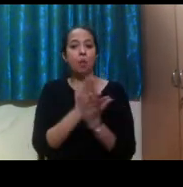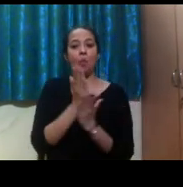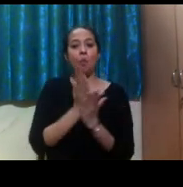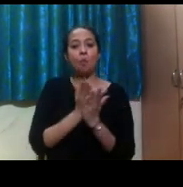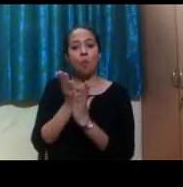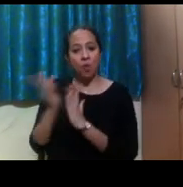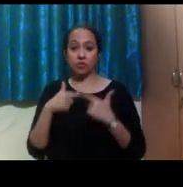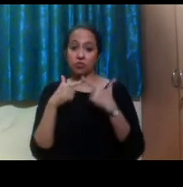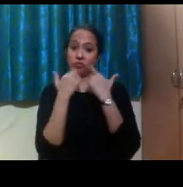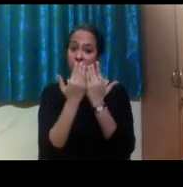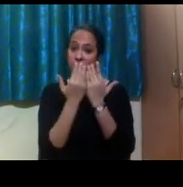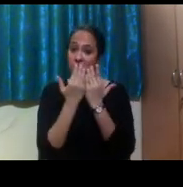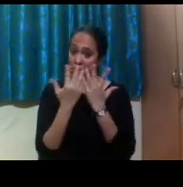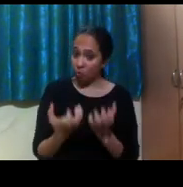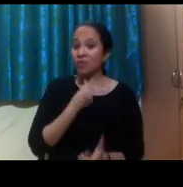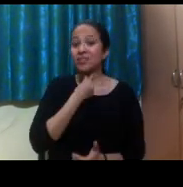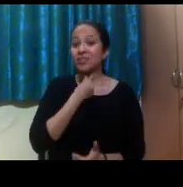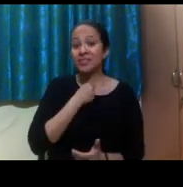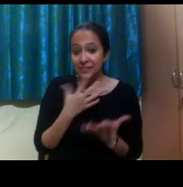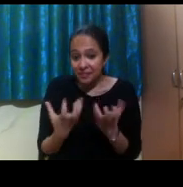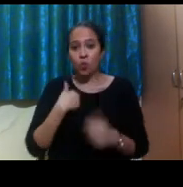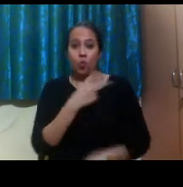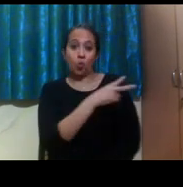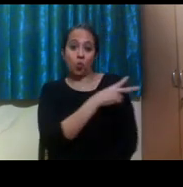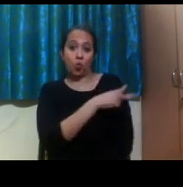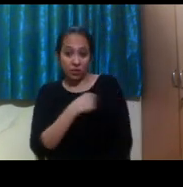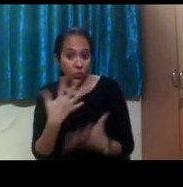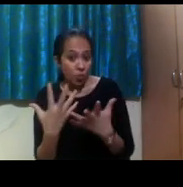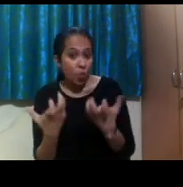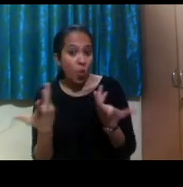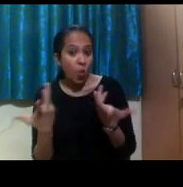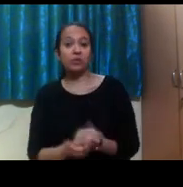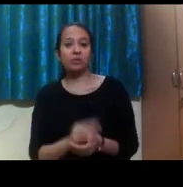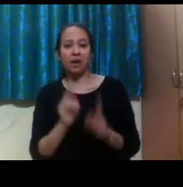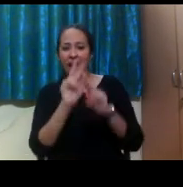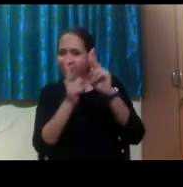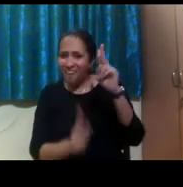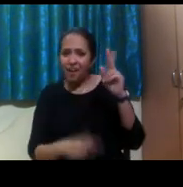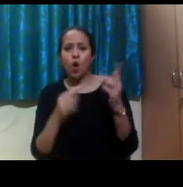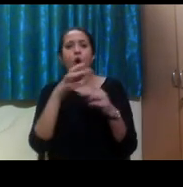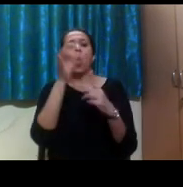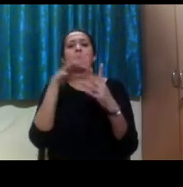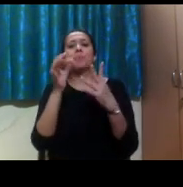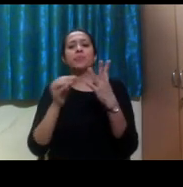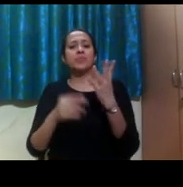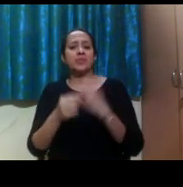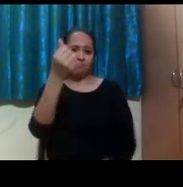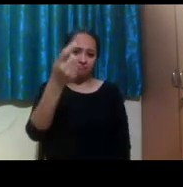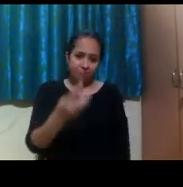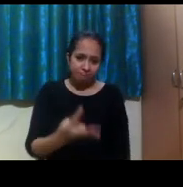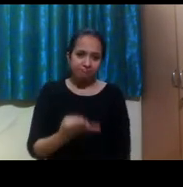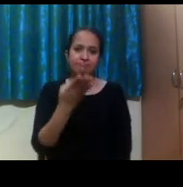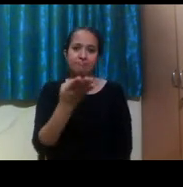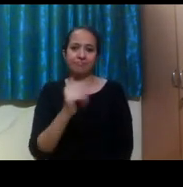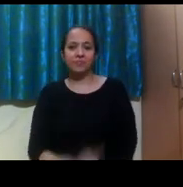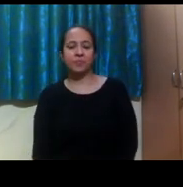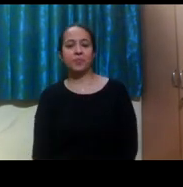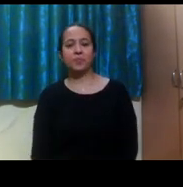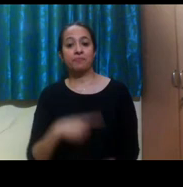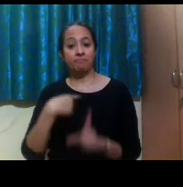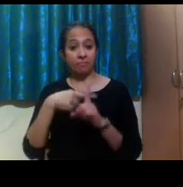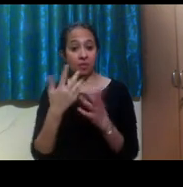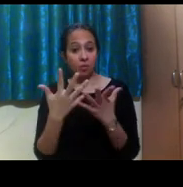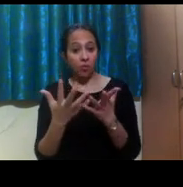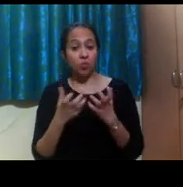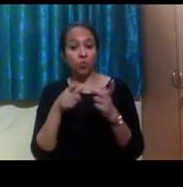studying in the U.S., volunteering, teaching, then filtering by those focuses. And you can also read more